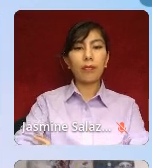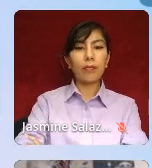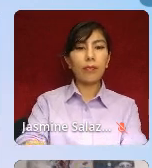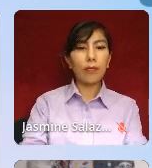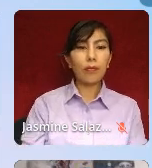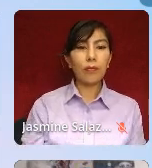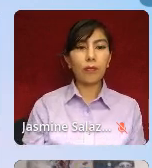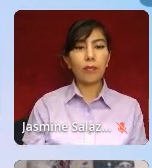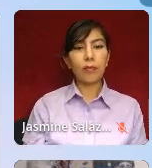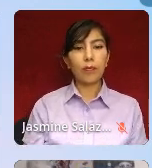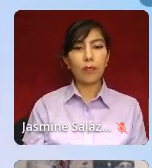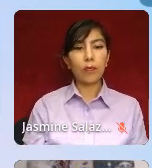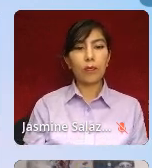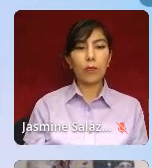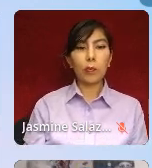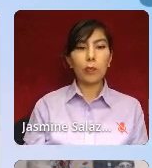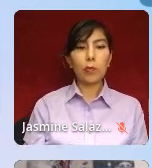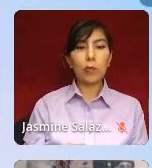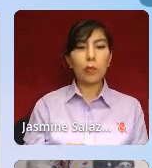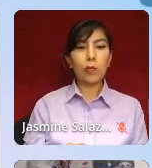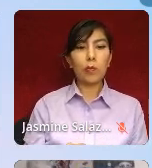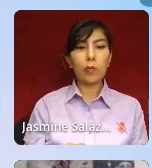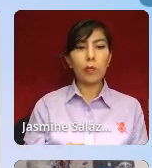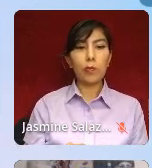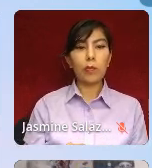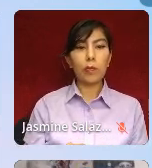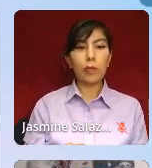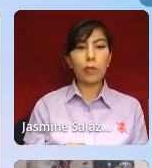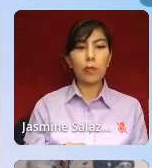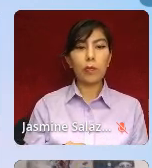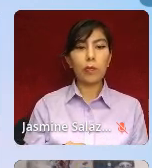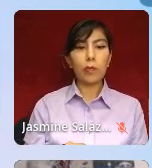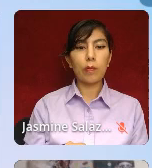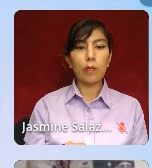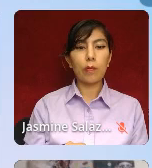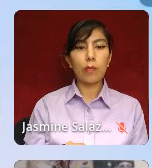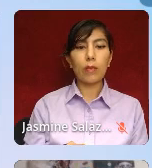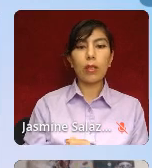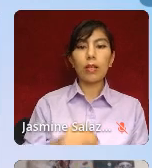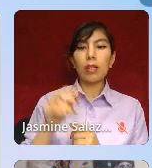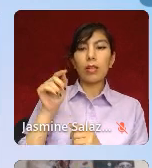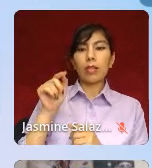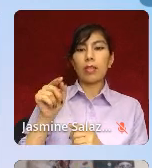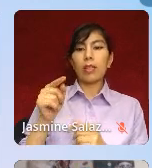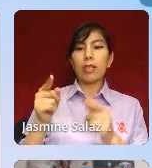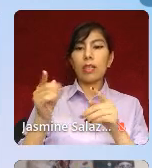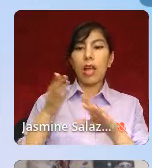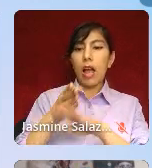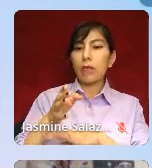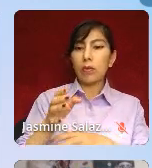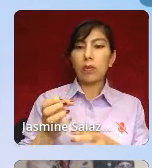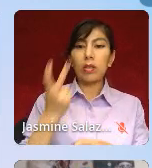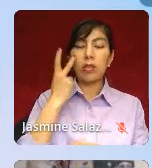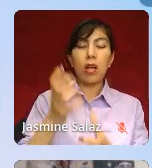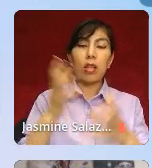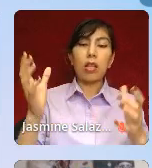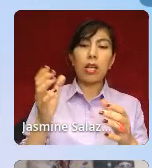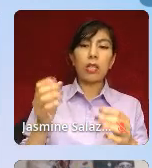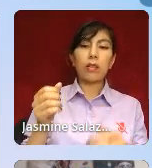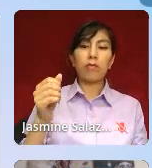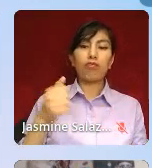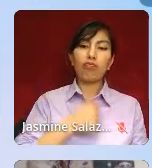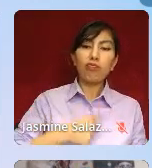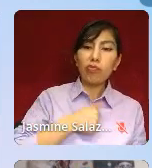BIPOC communities for its support of structural racism in psychiatry. This is after we saw a lot of apologies from institutions